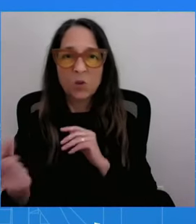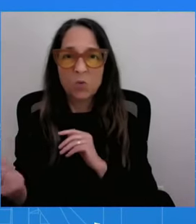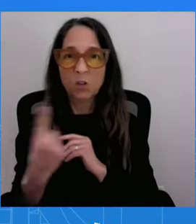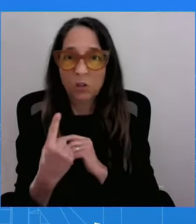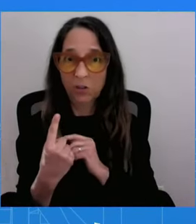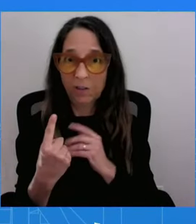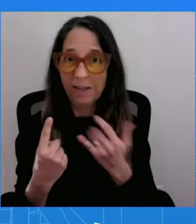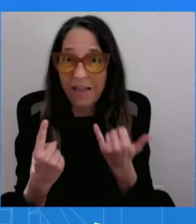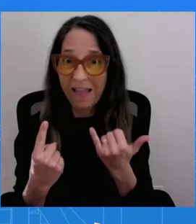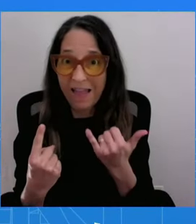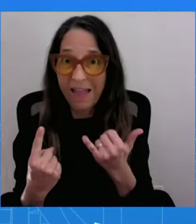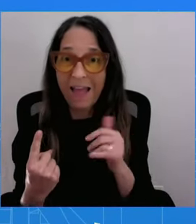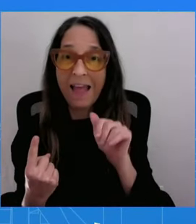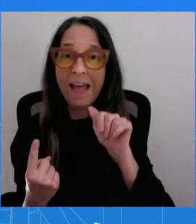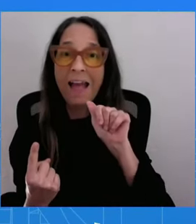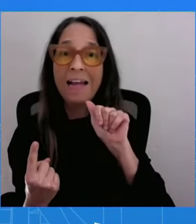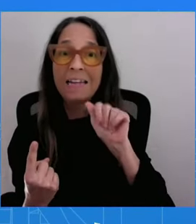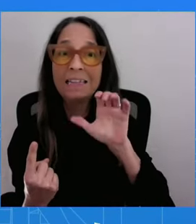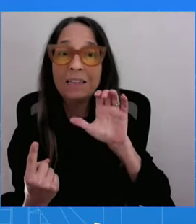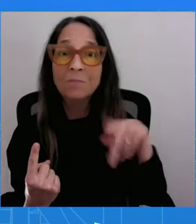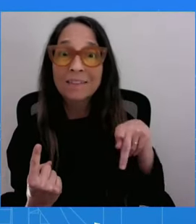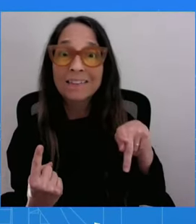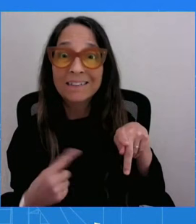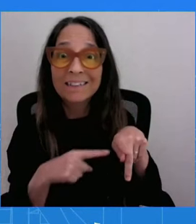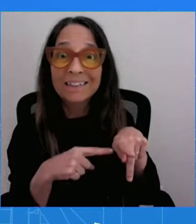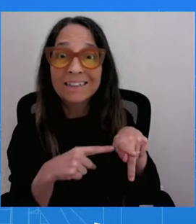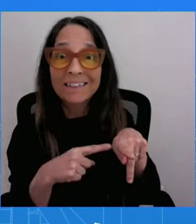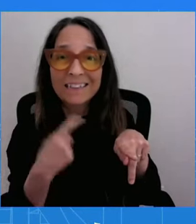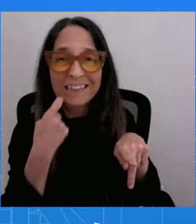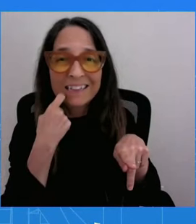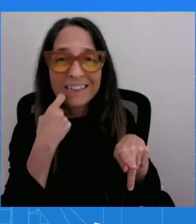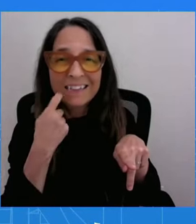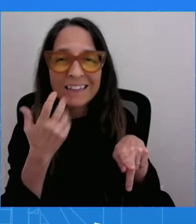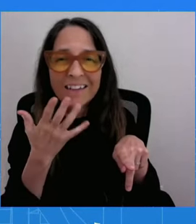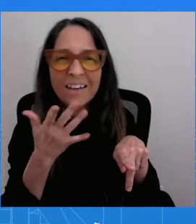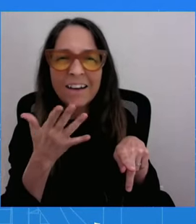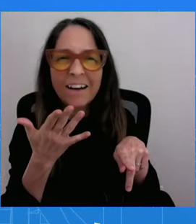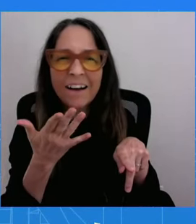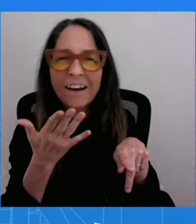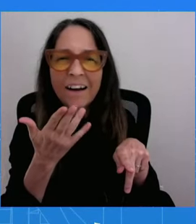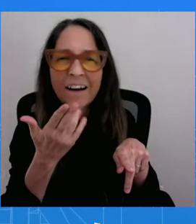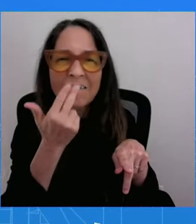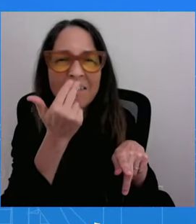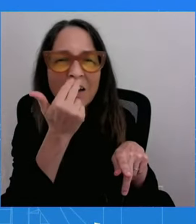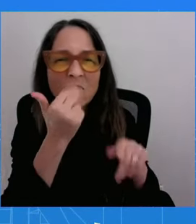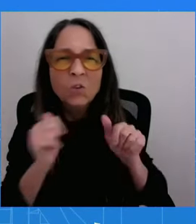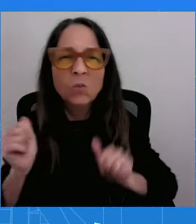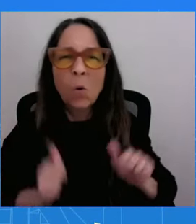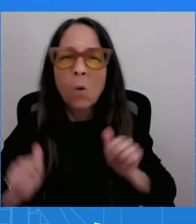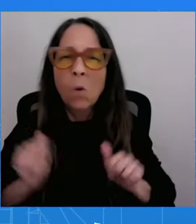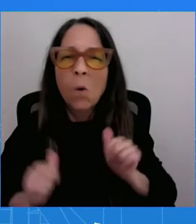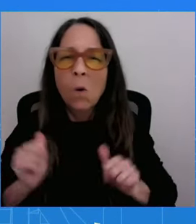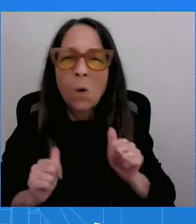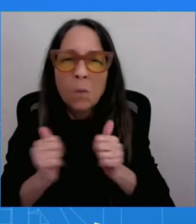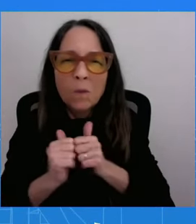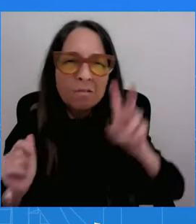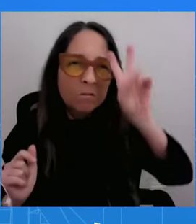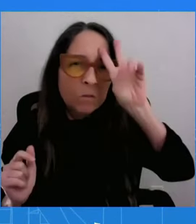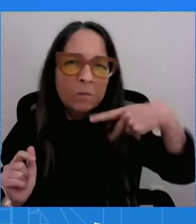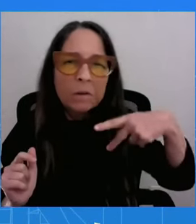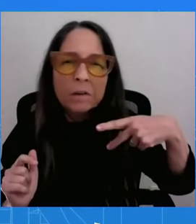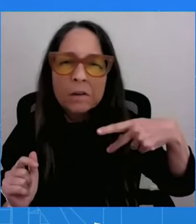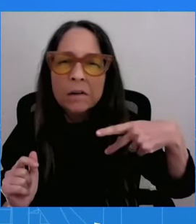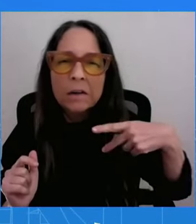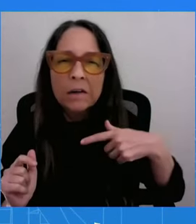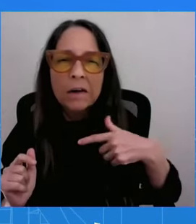Carolina, which is also featuring two right-wing extremist leaders that includes the co-founder of the Proud Boys. The